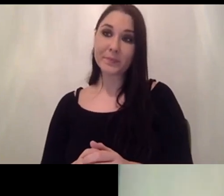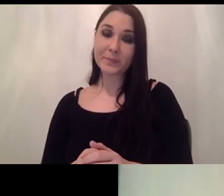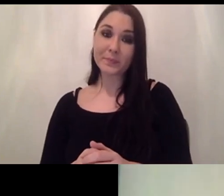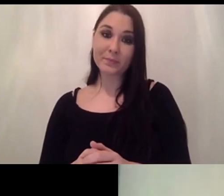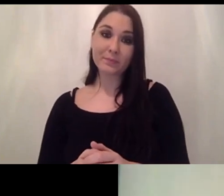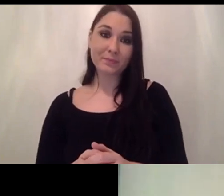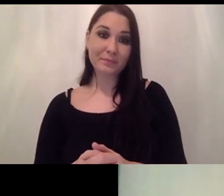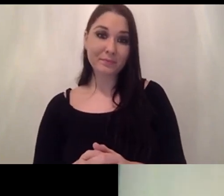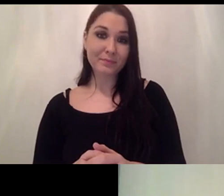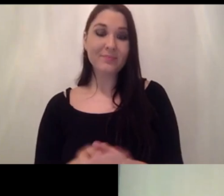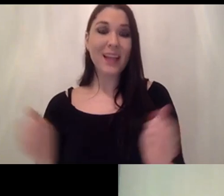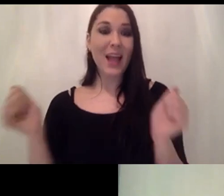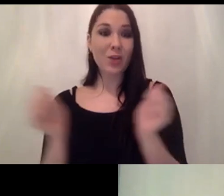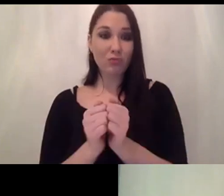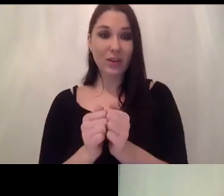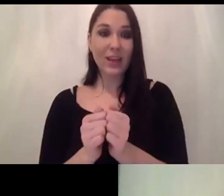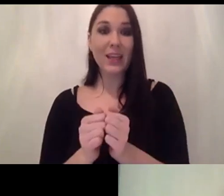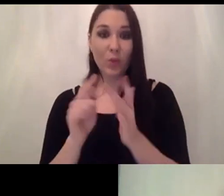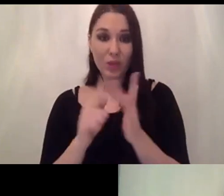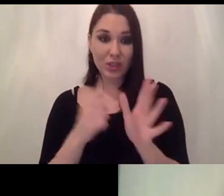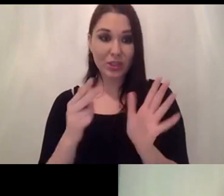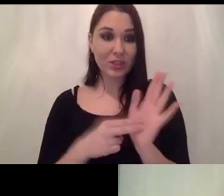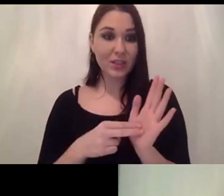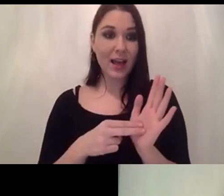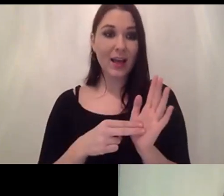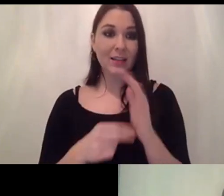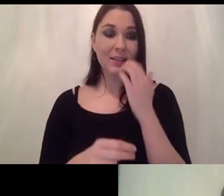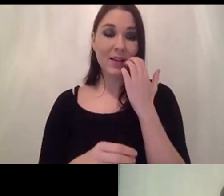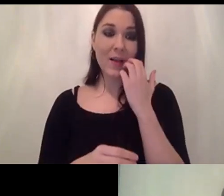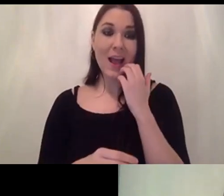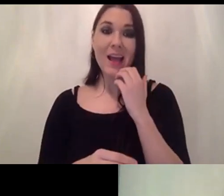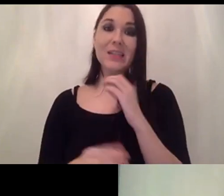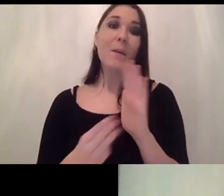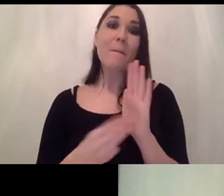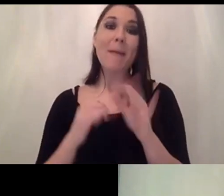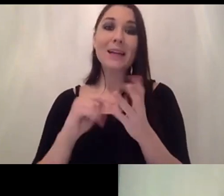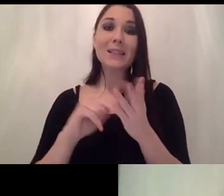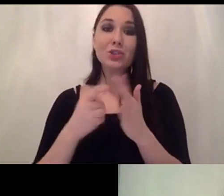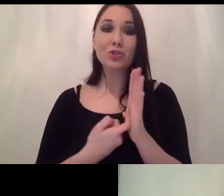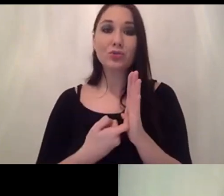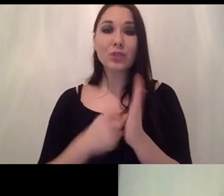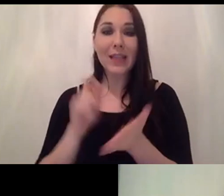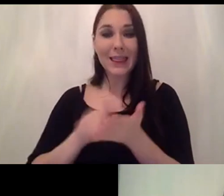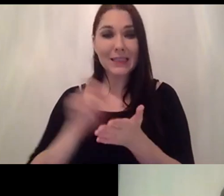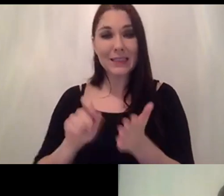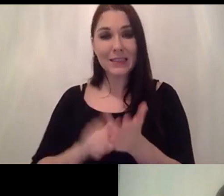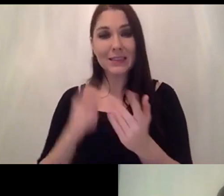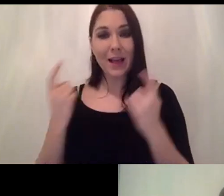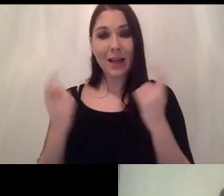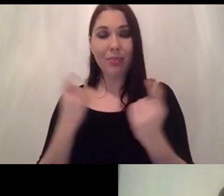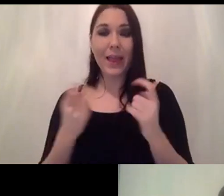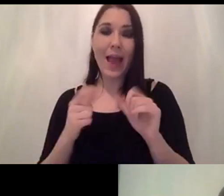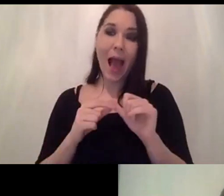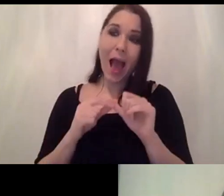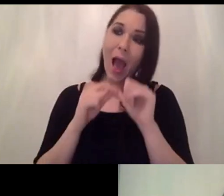let me add something really quick uh i think for a master thesis i think uh something more related with an application